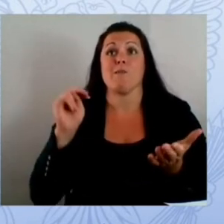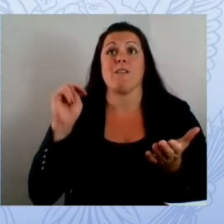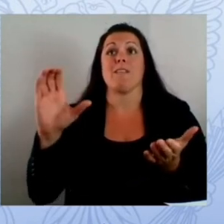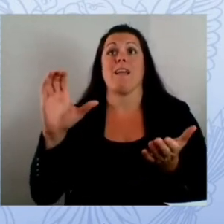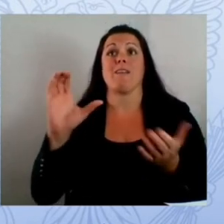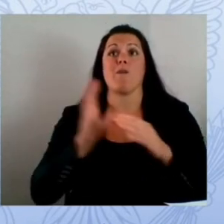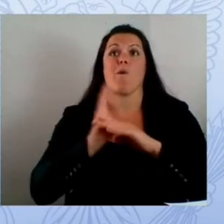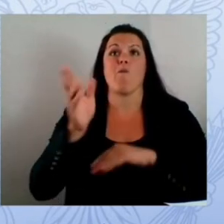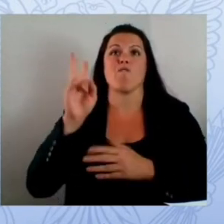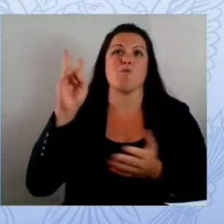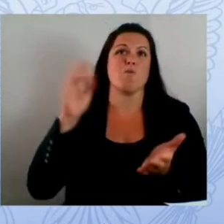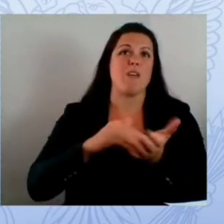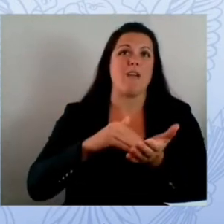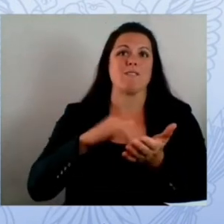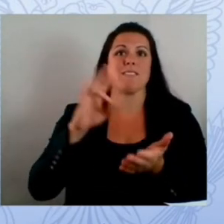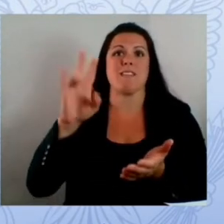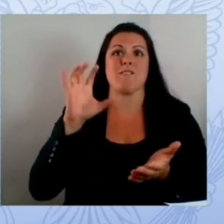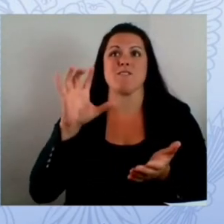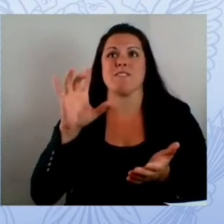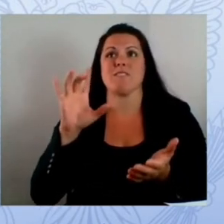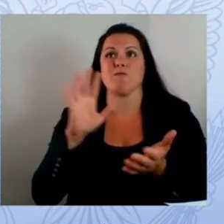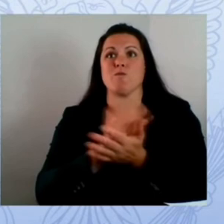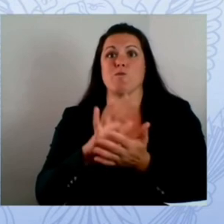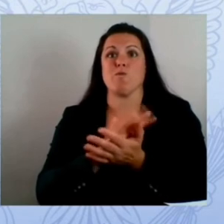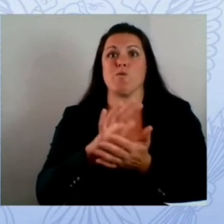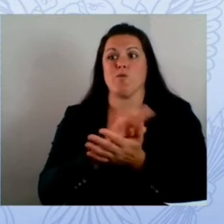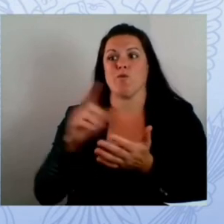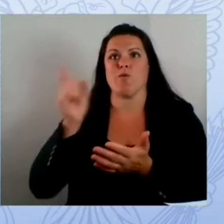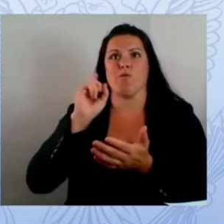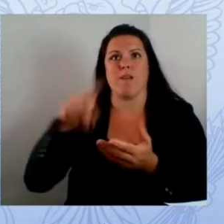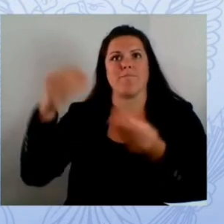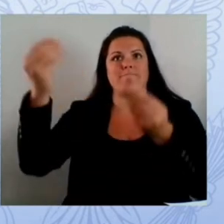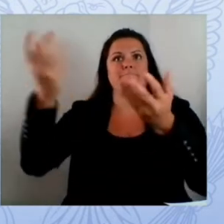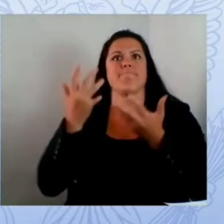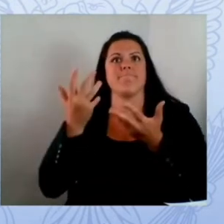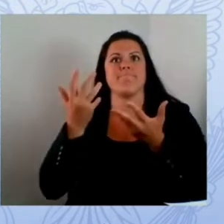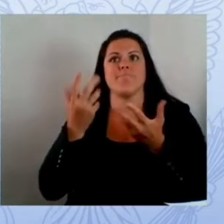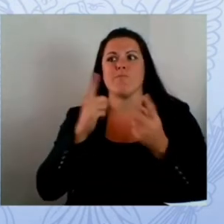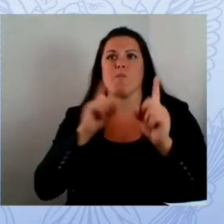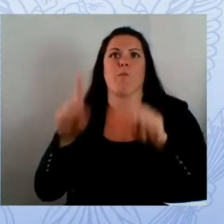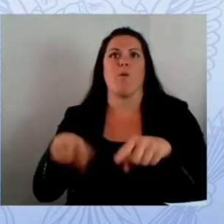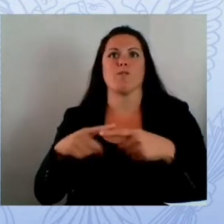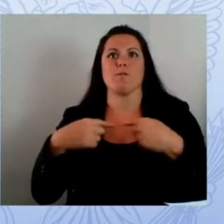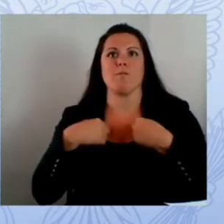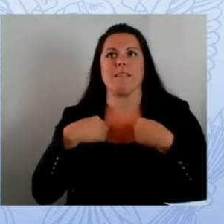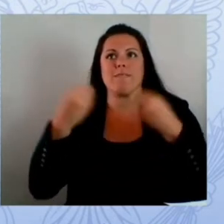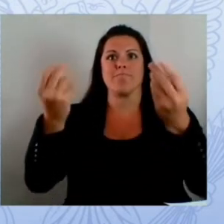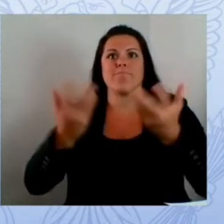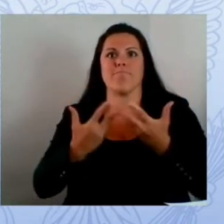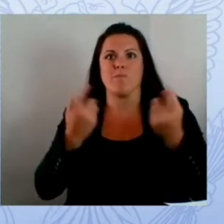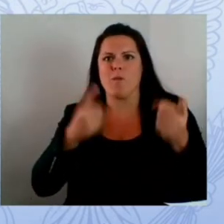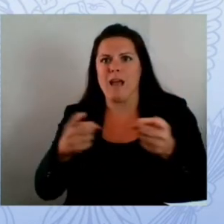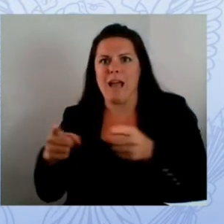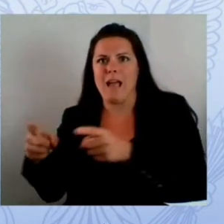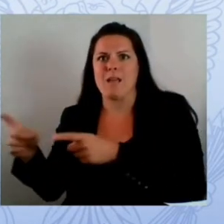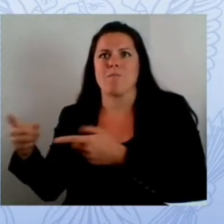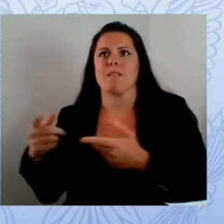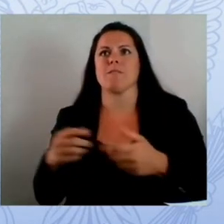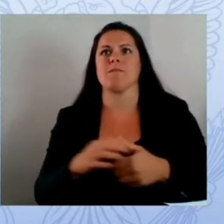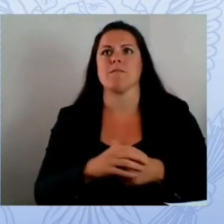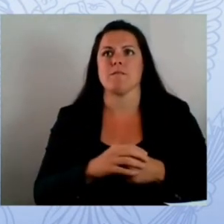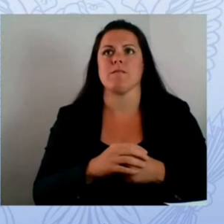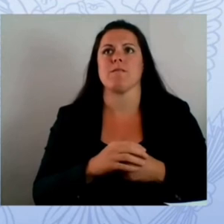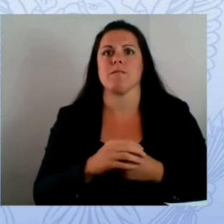centralized i.t and we're also legislatively prohibited from paying any type of ransomware so we